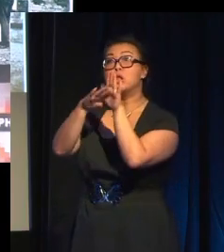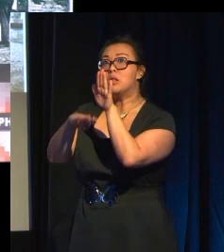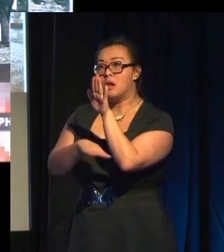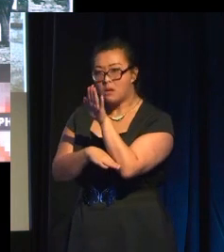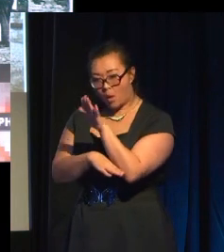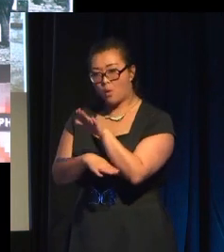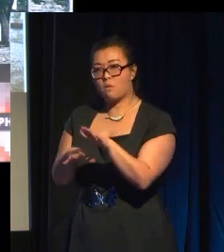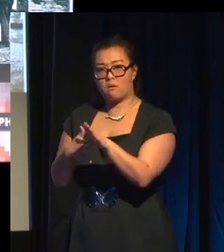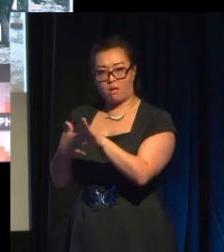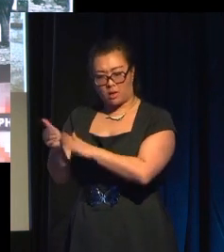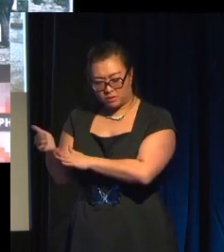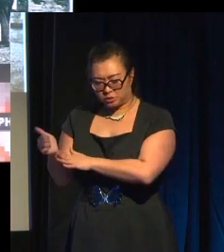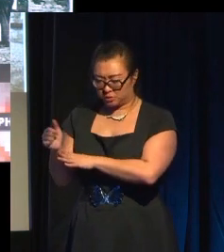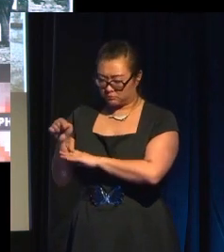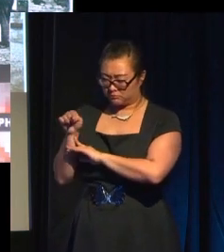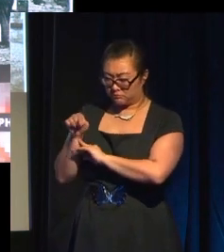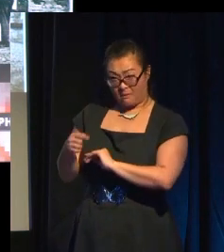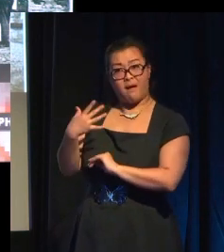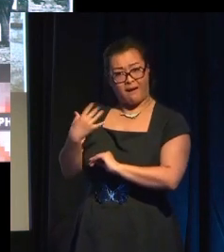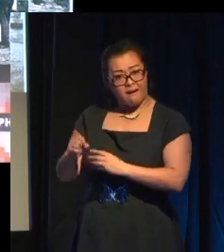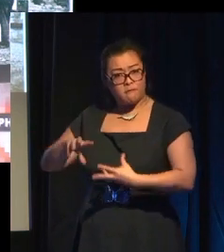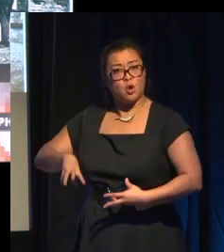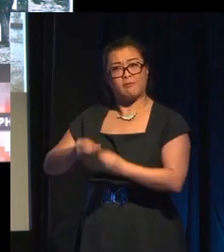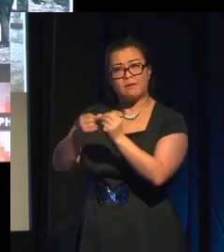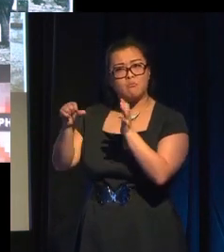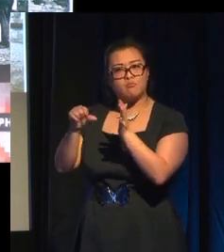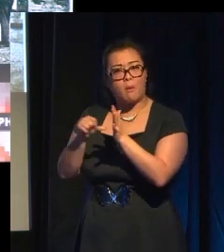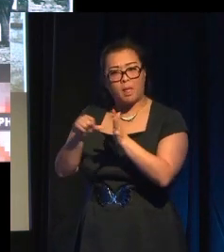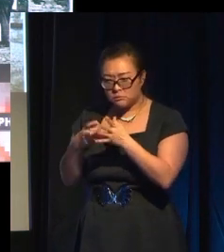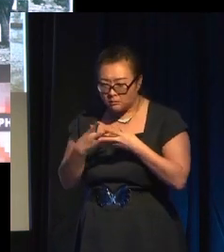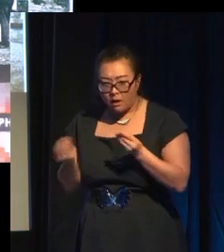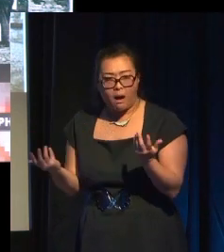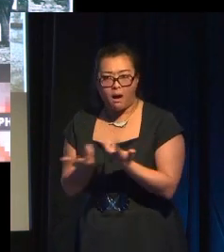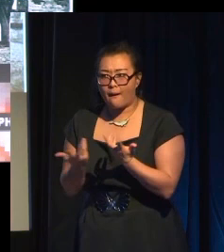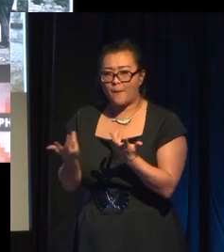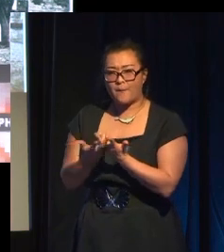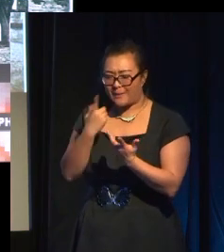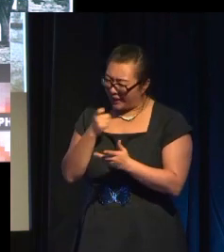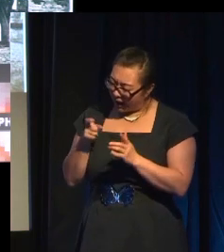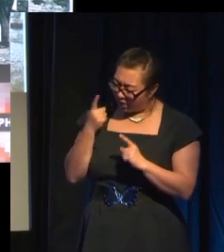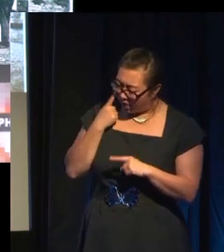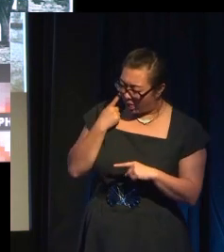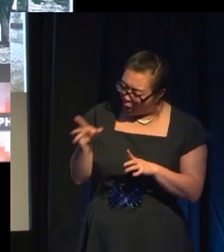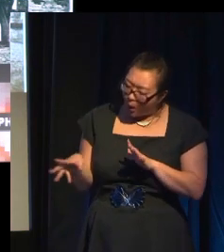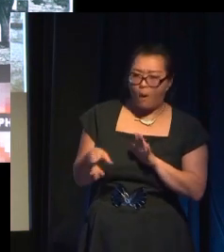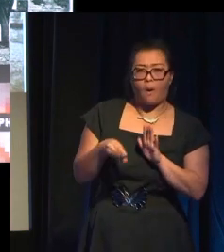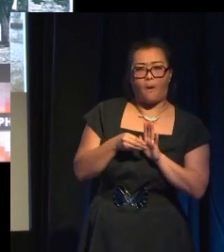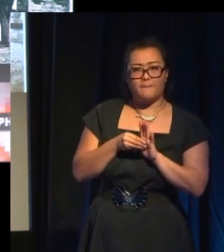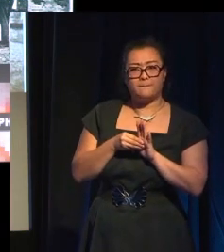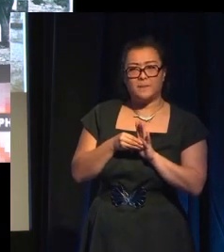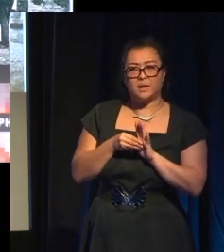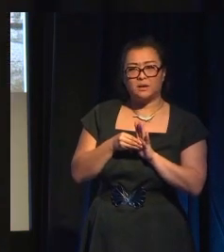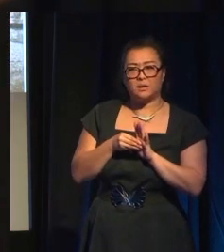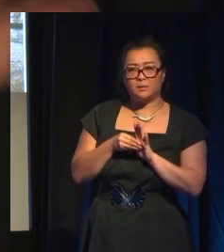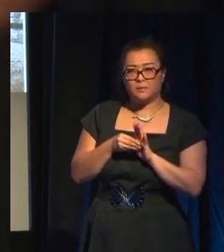solves its creative problems. And maybe there's some ideas that we can use to create culture that's meaningful. I don't mean, you know,